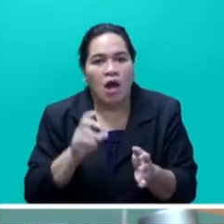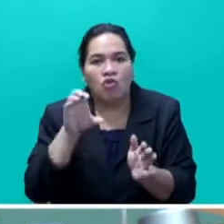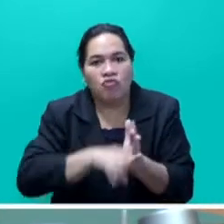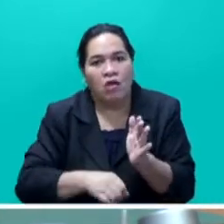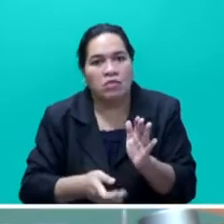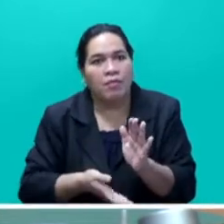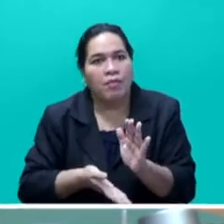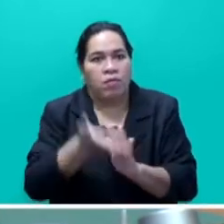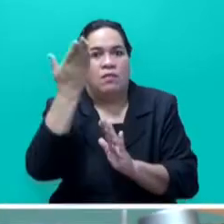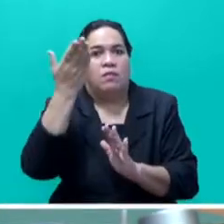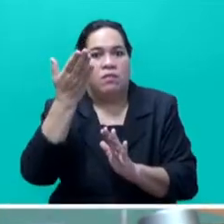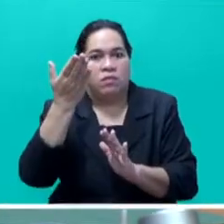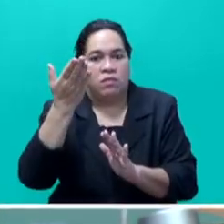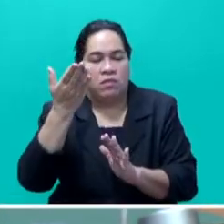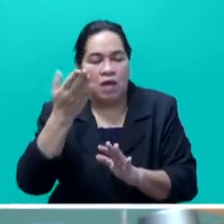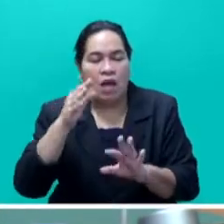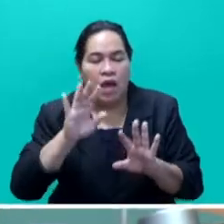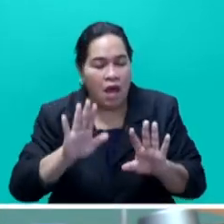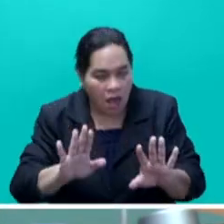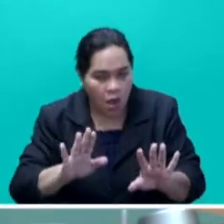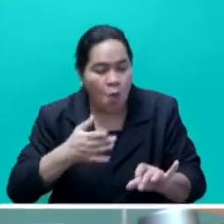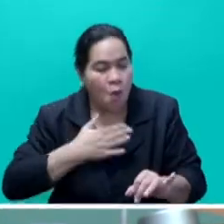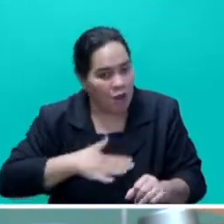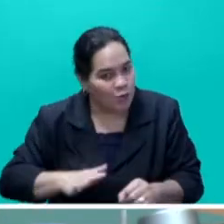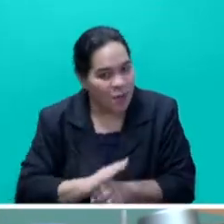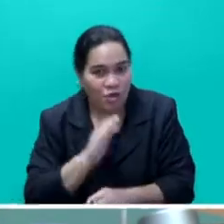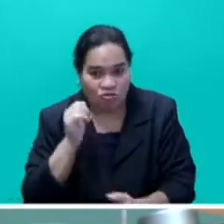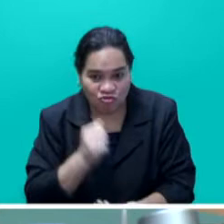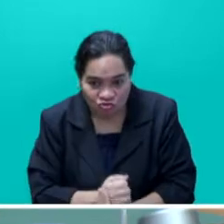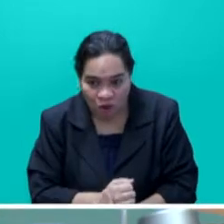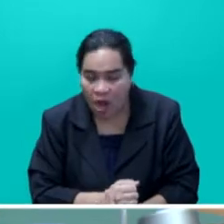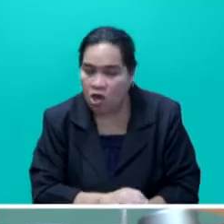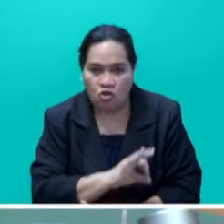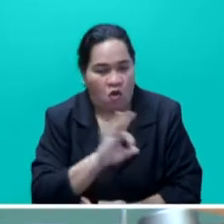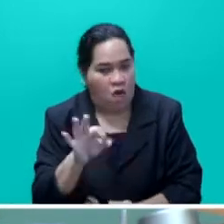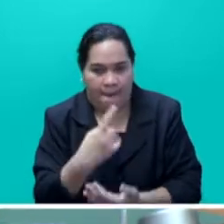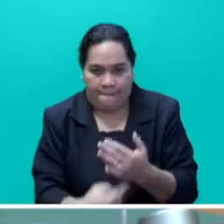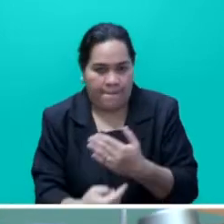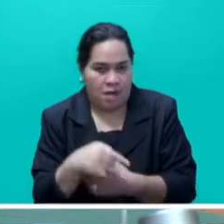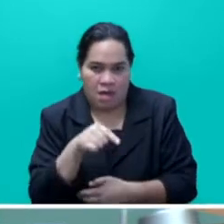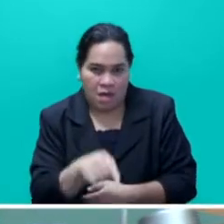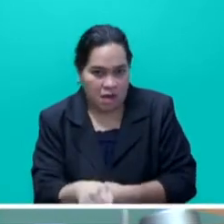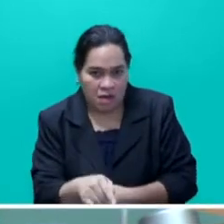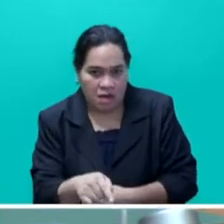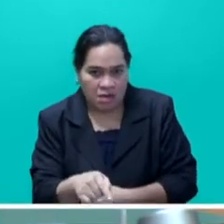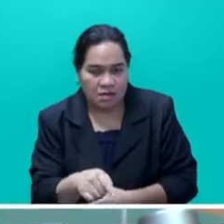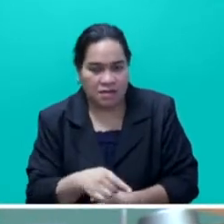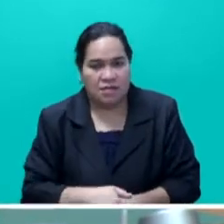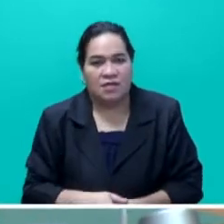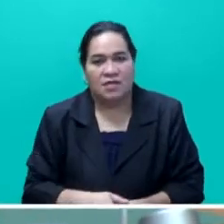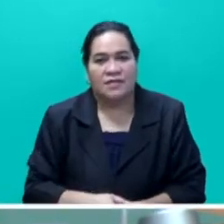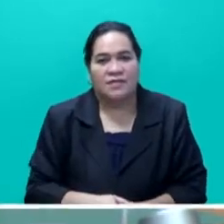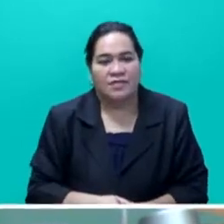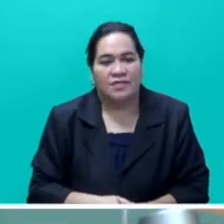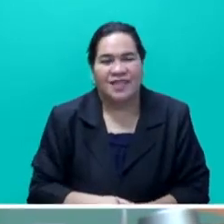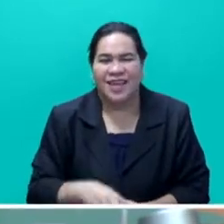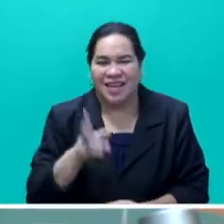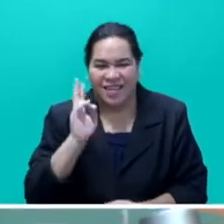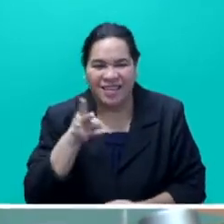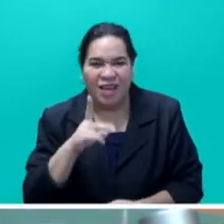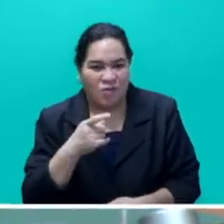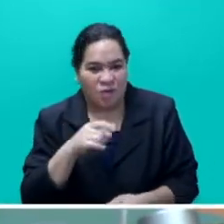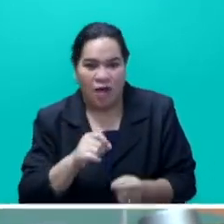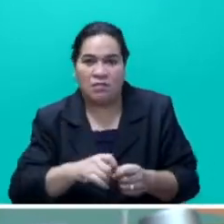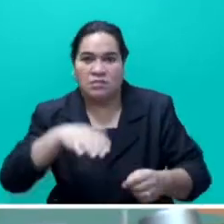Mr Speaker Sayer, we wanted to make sure that we don't get into the situation again, Mr Speaker Sayer. You would have